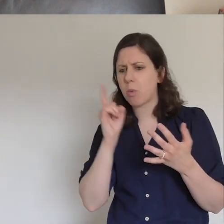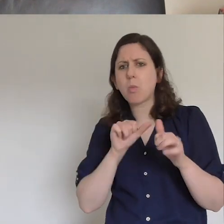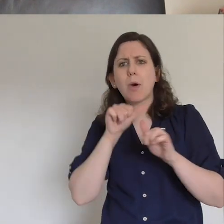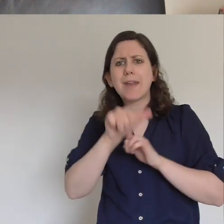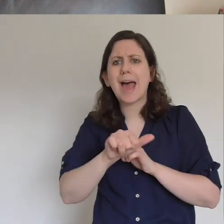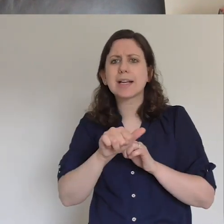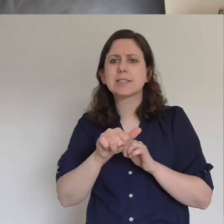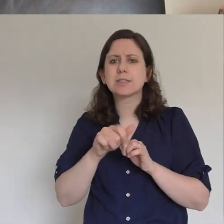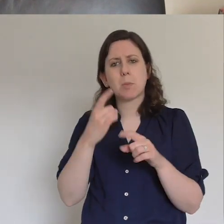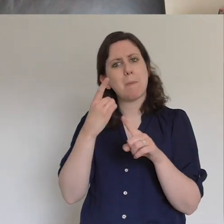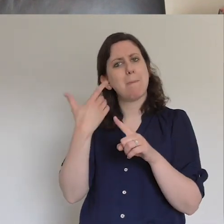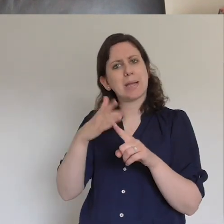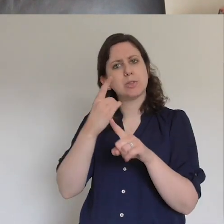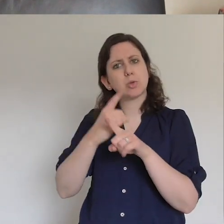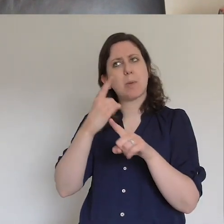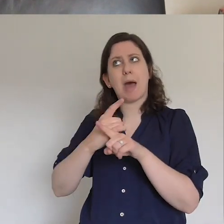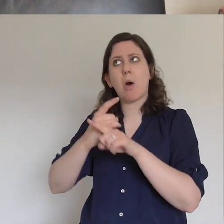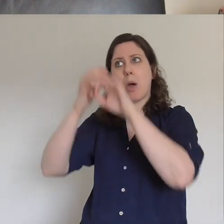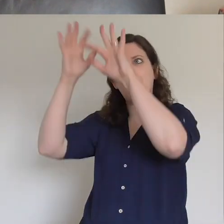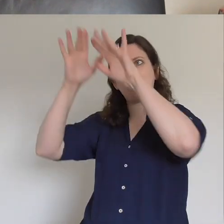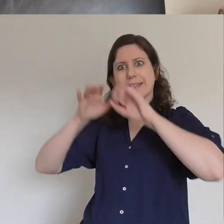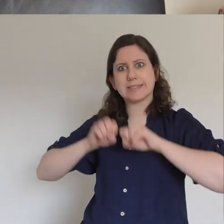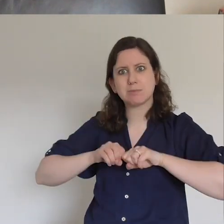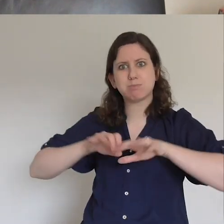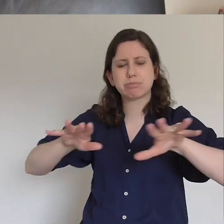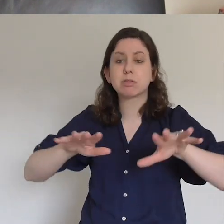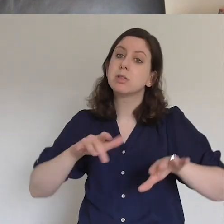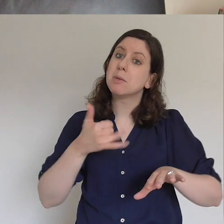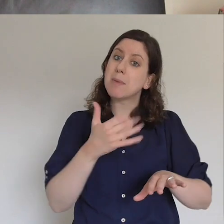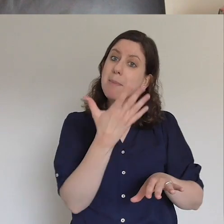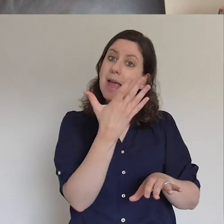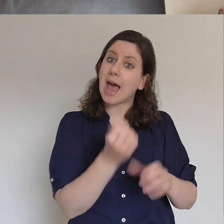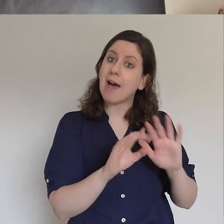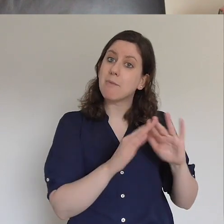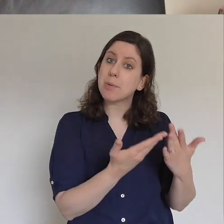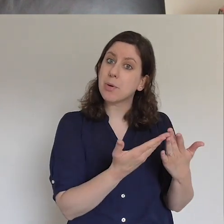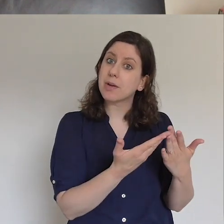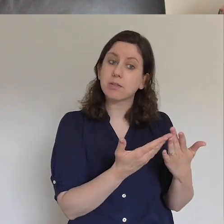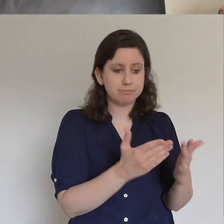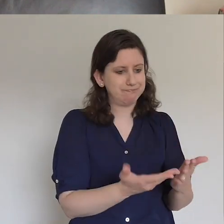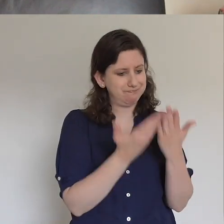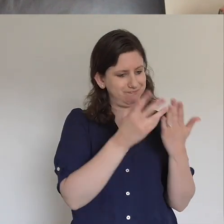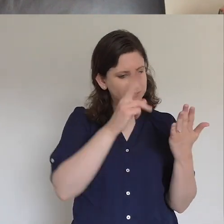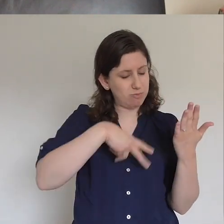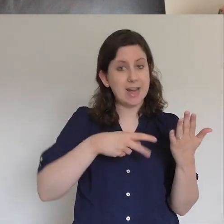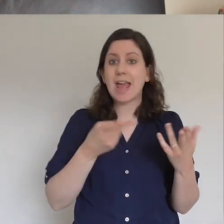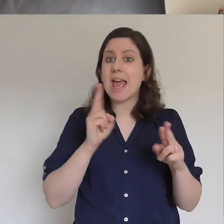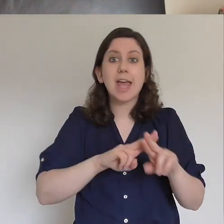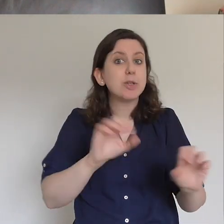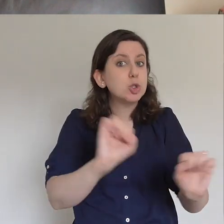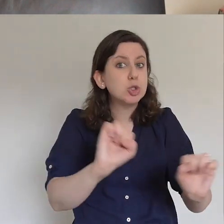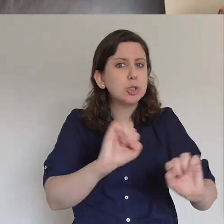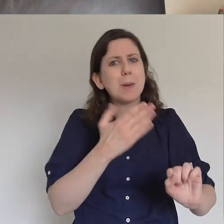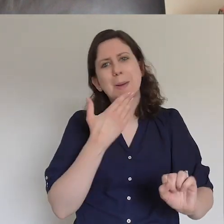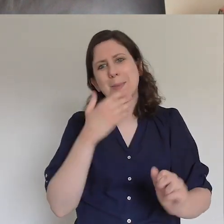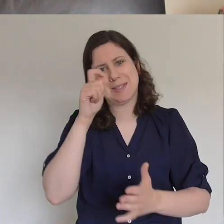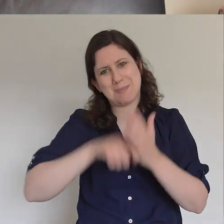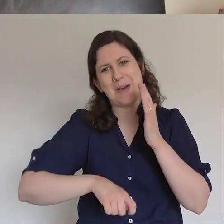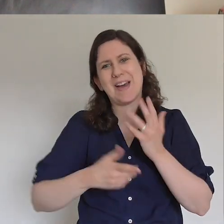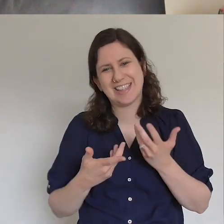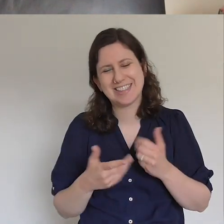unleashed presence piece so if you've got the book you might want to pick it up if you've not you need to buy it but on page